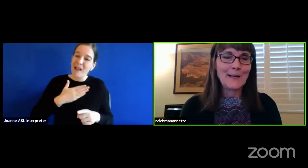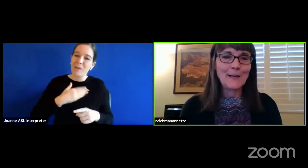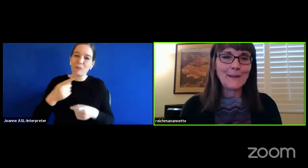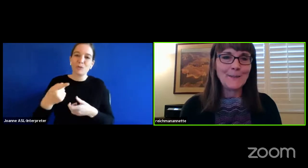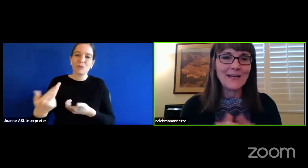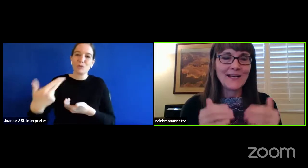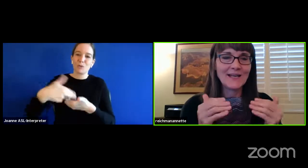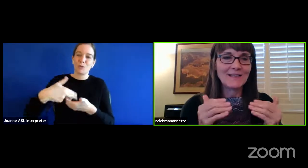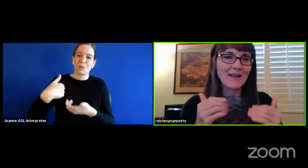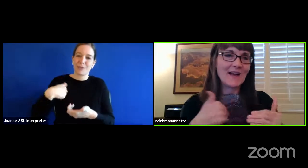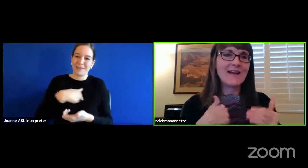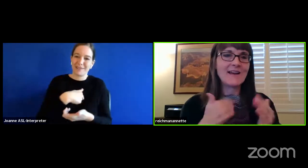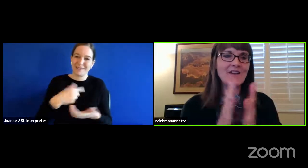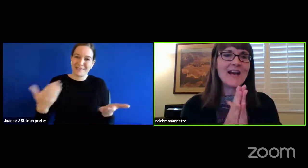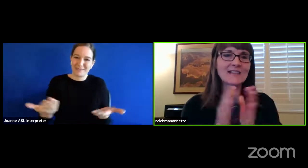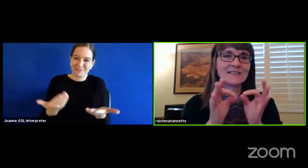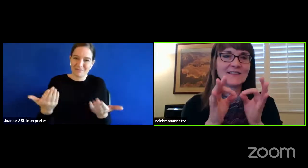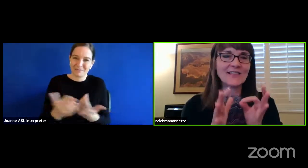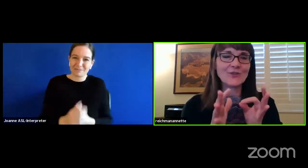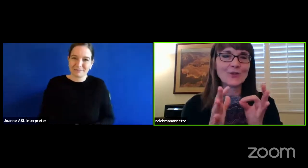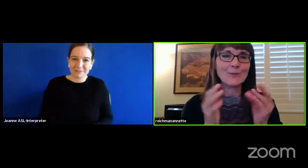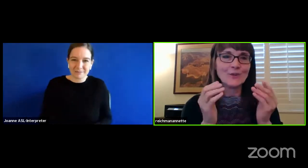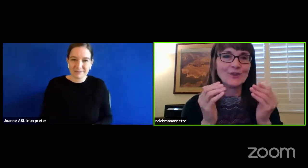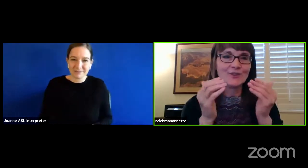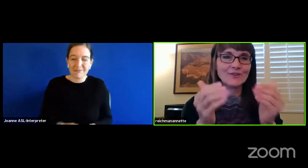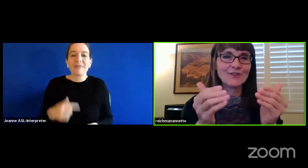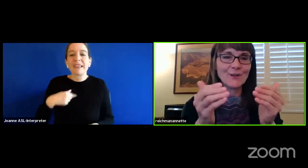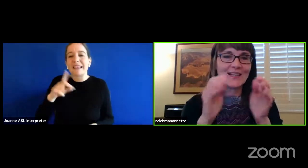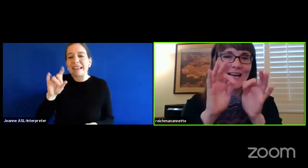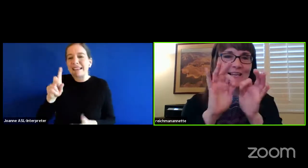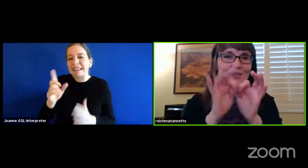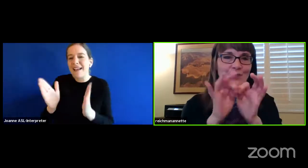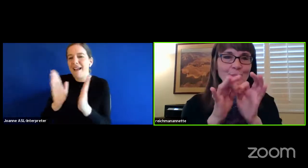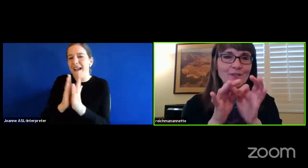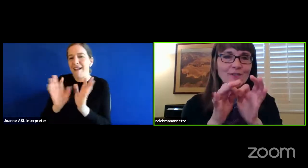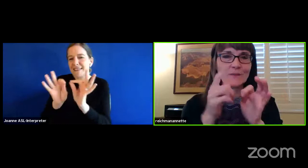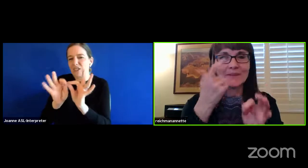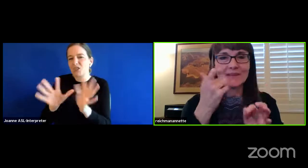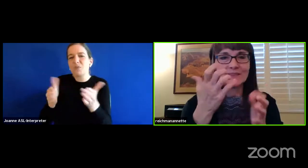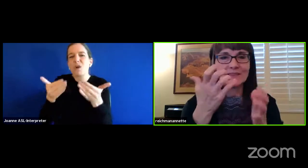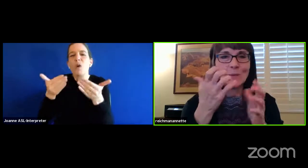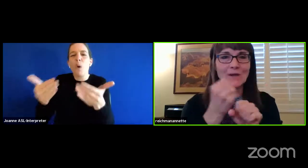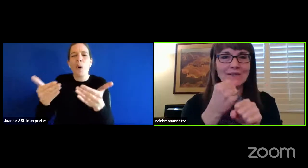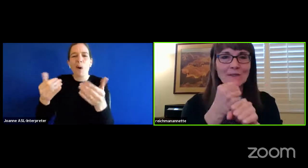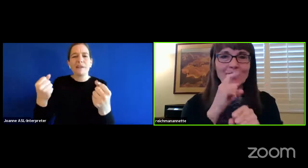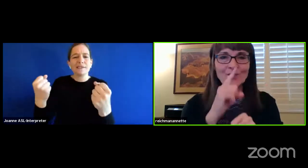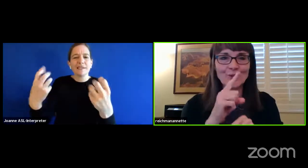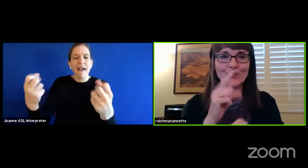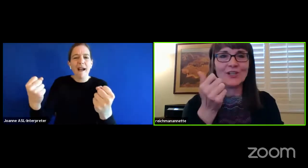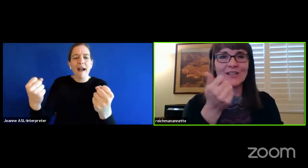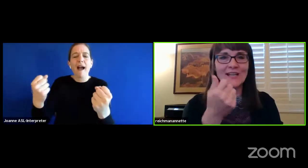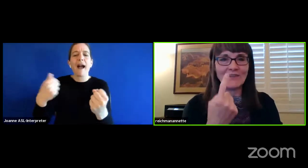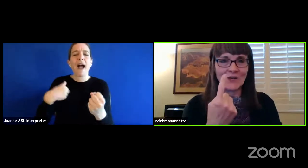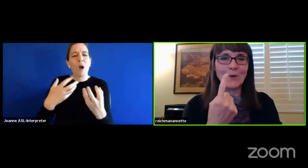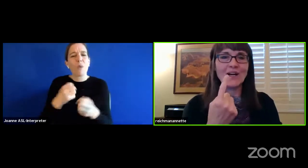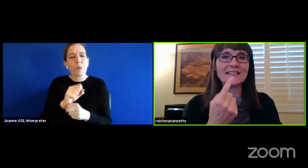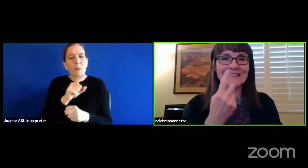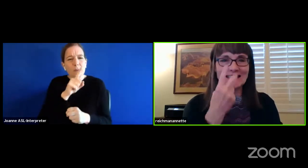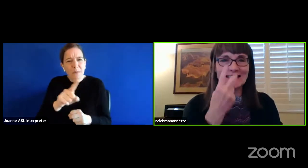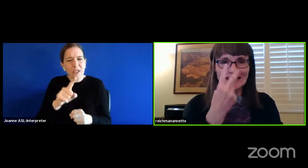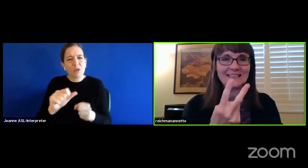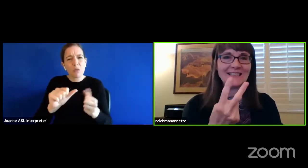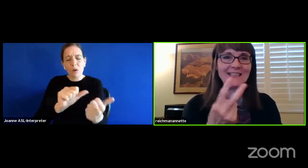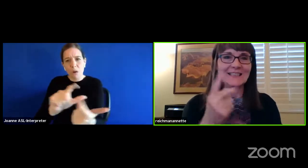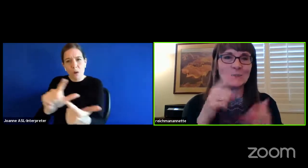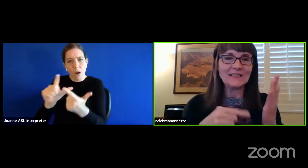Um, and I have asked the interpreters to go ahead and interpret because I want to make sure everyone